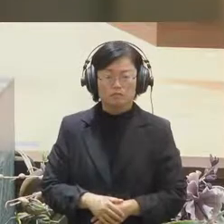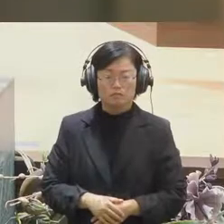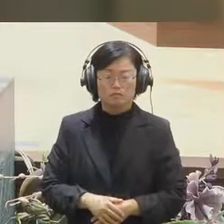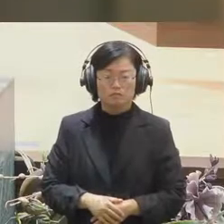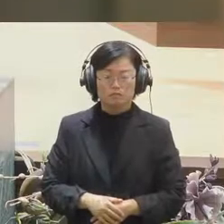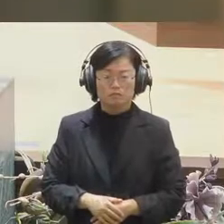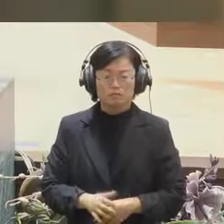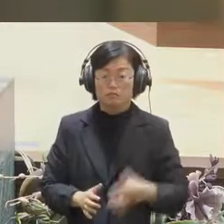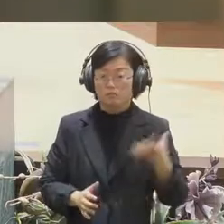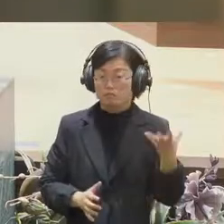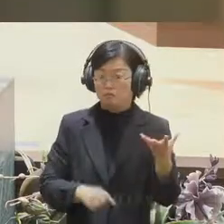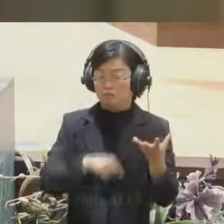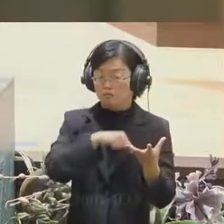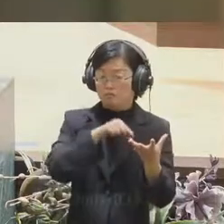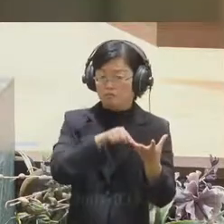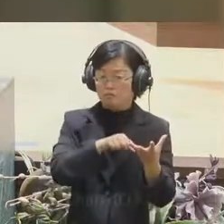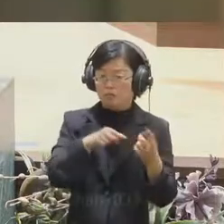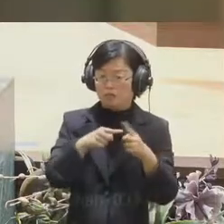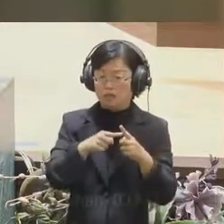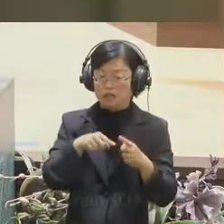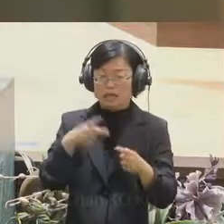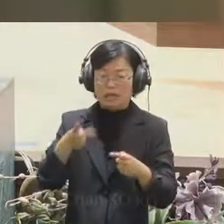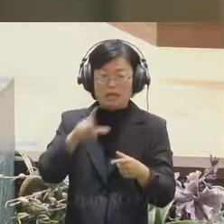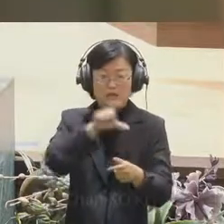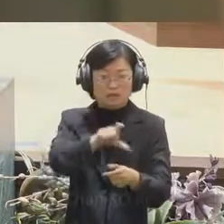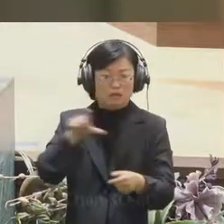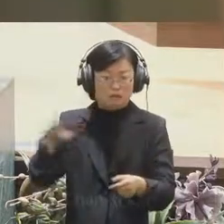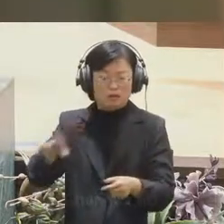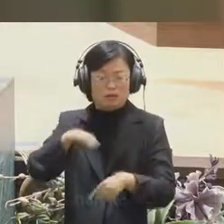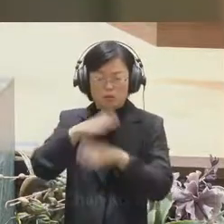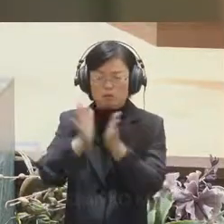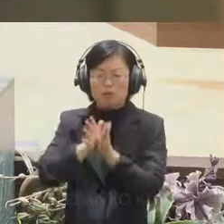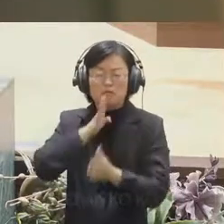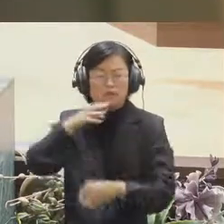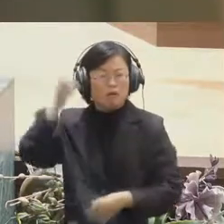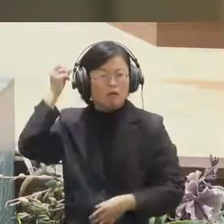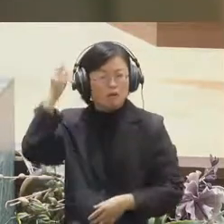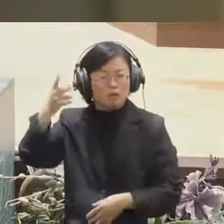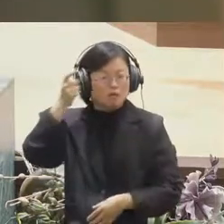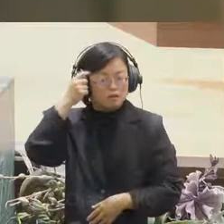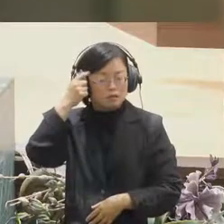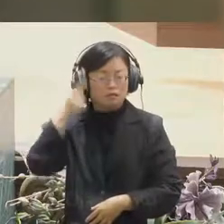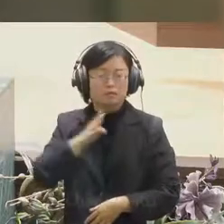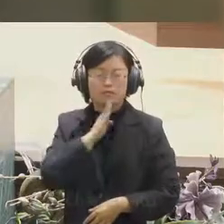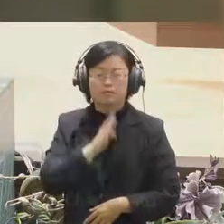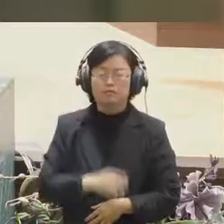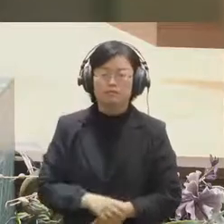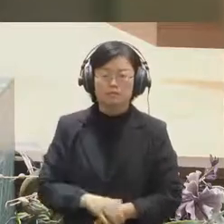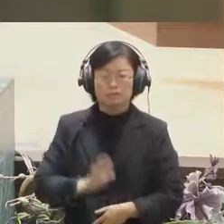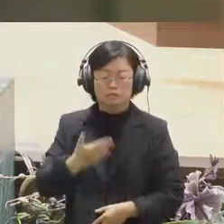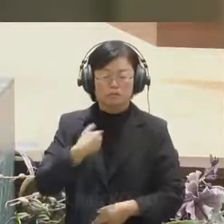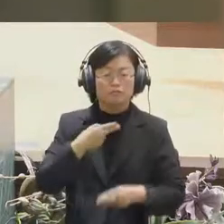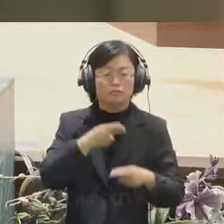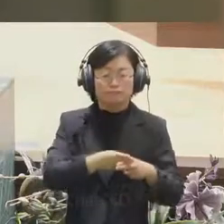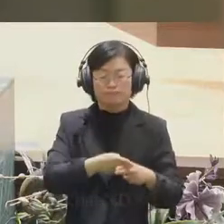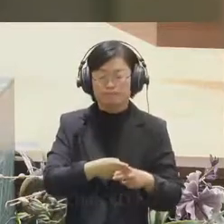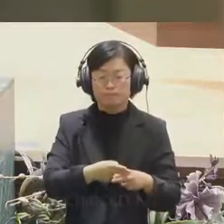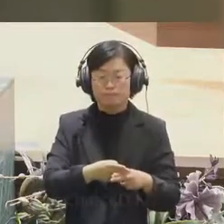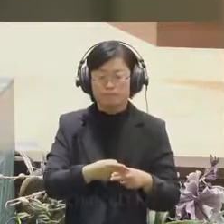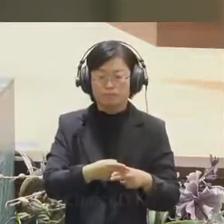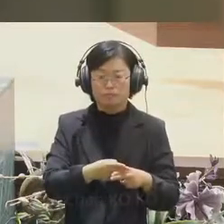but I think that many people have been doing similar work and different names.